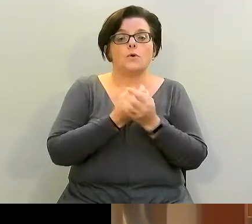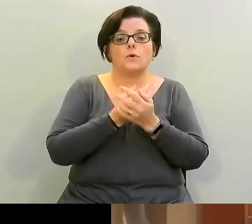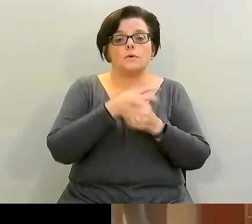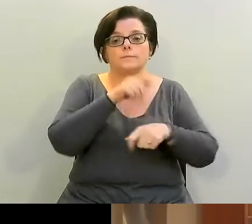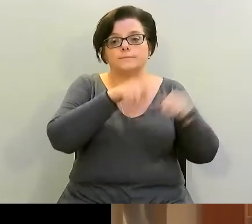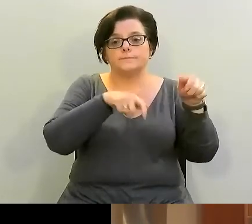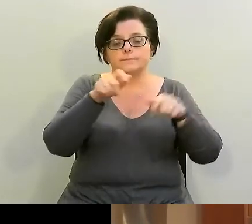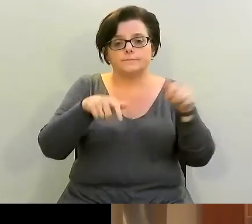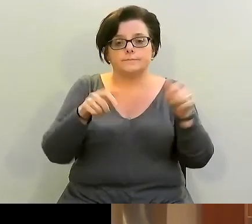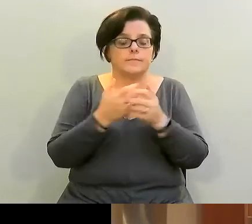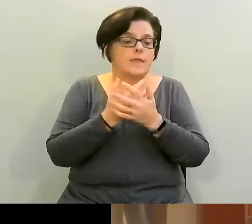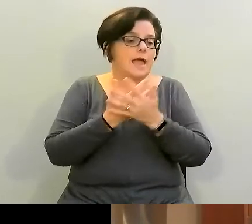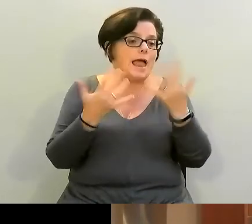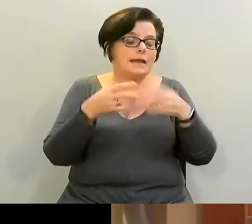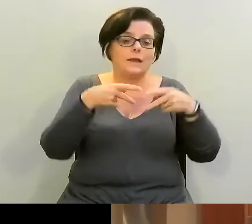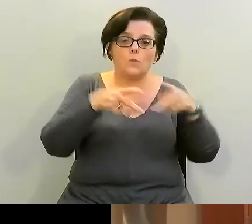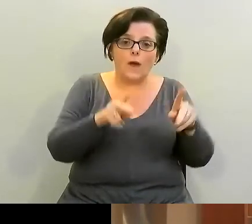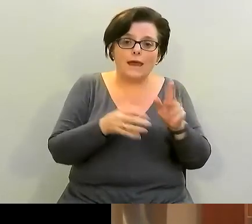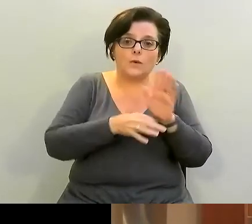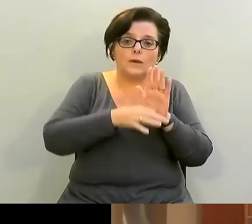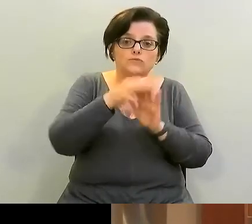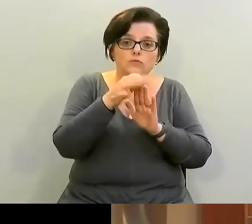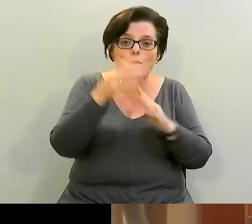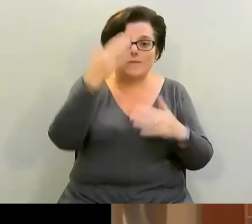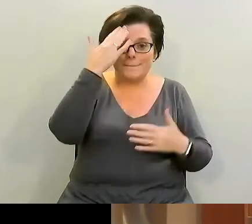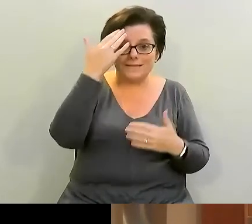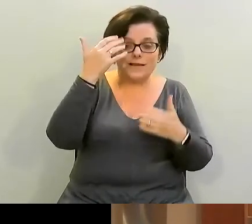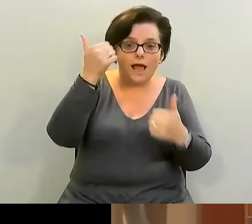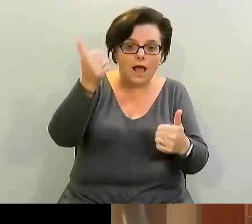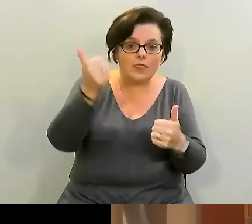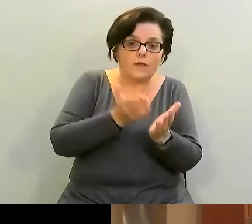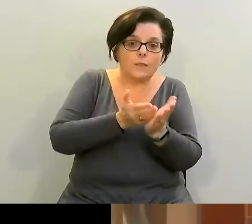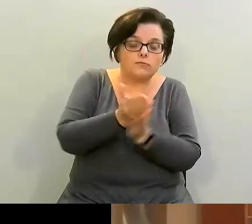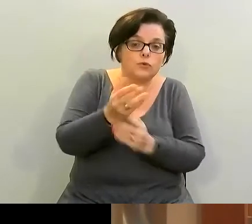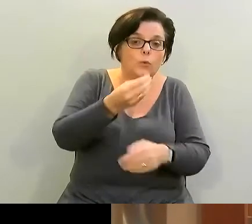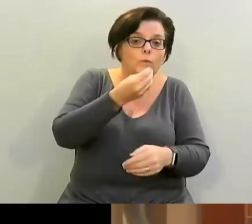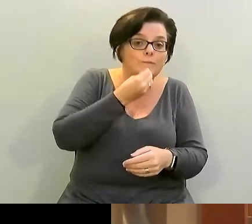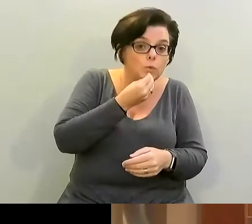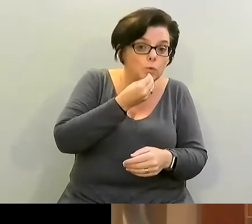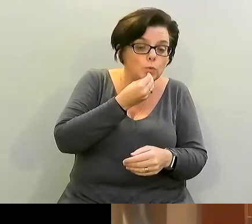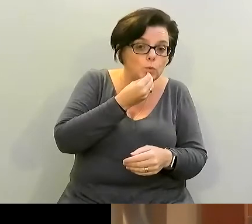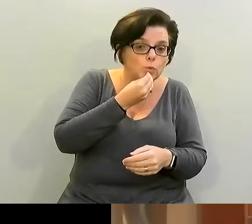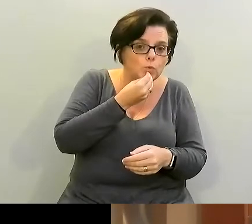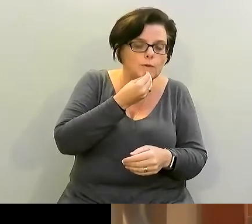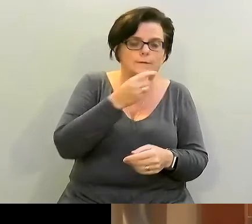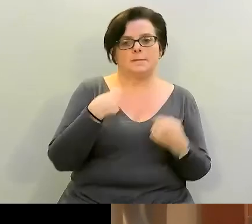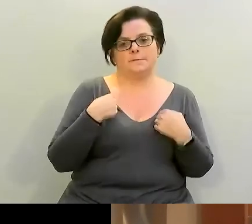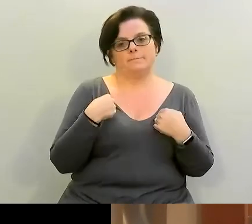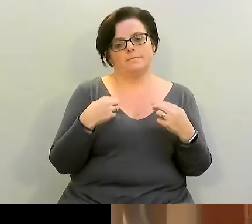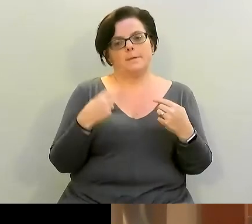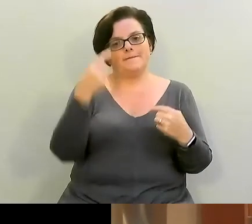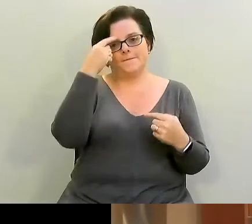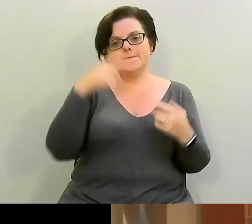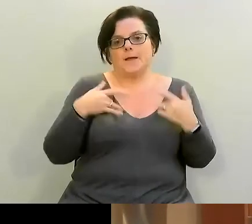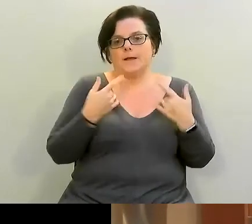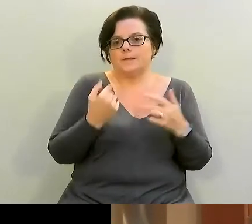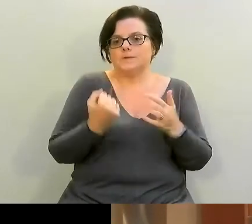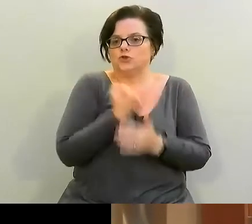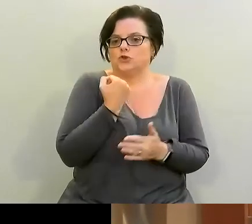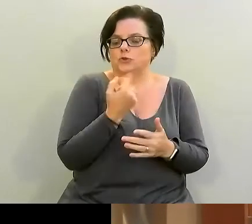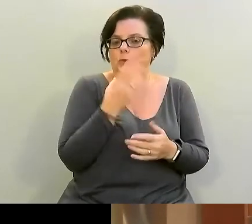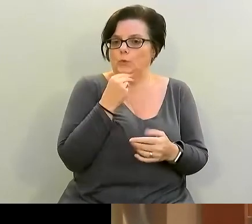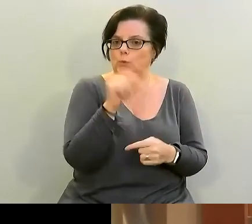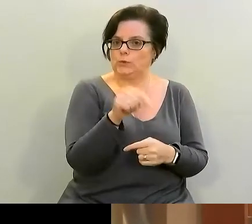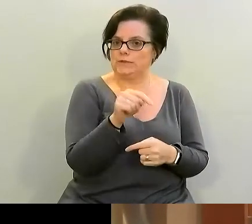that we can improve our mental well-being with food being an easy way to do it i personally feel we should be paying attention to